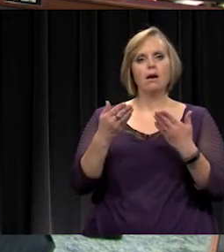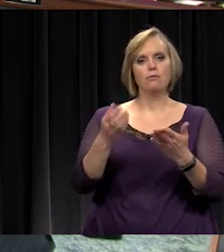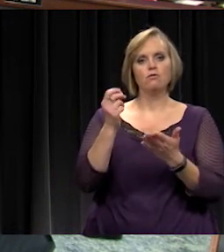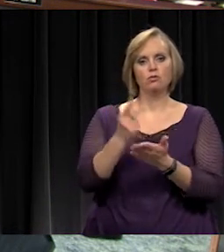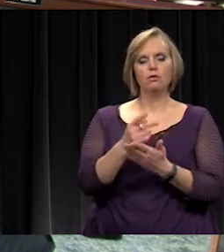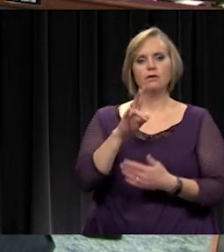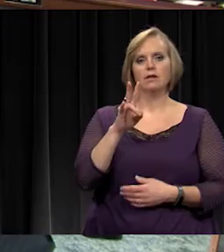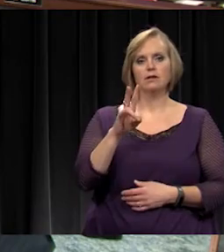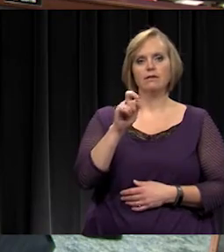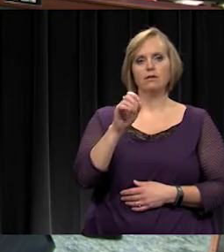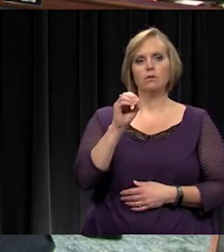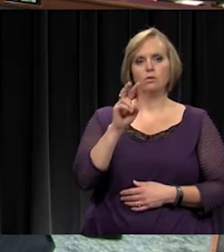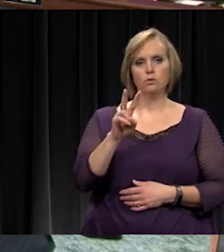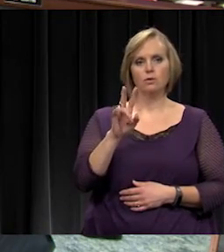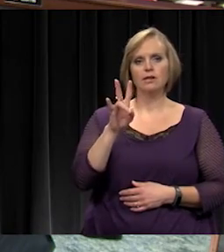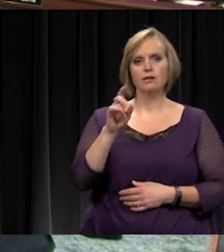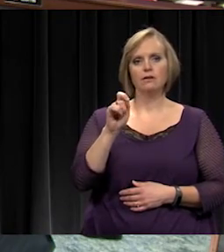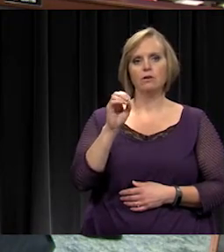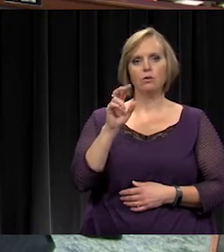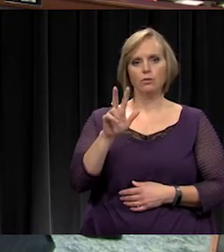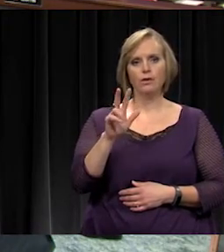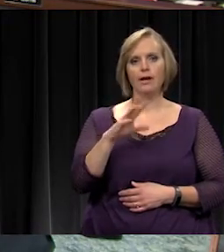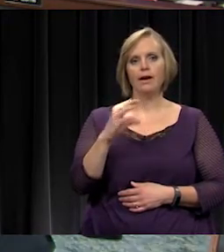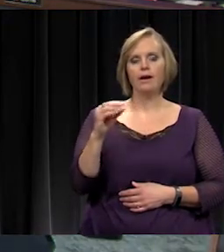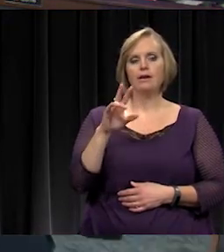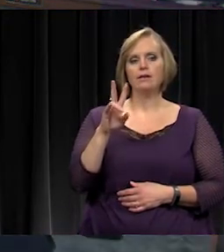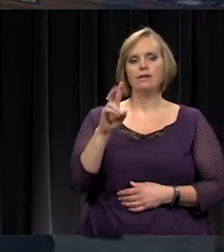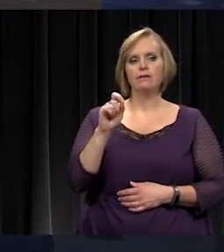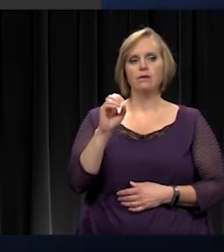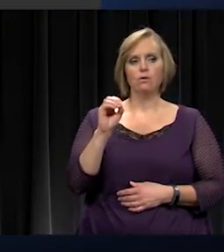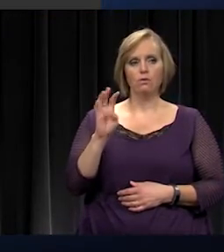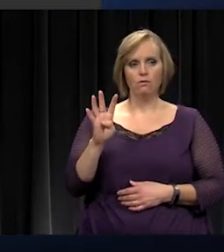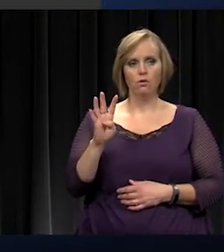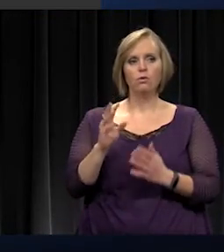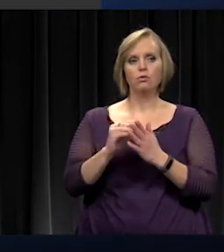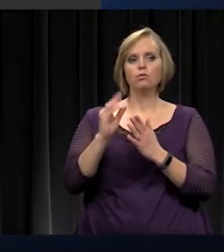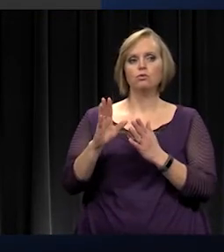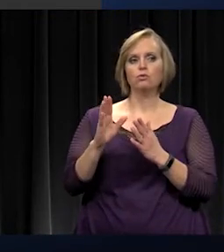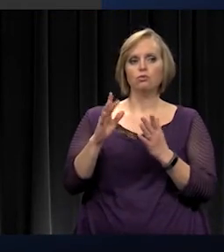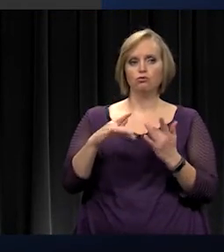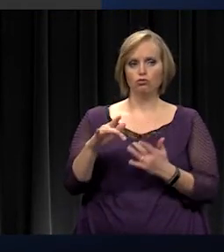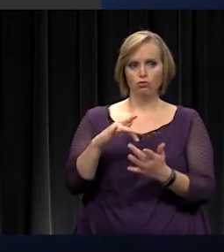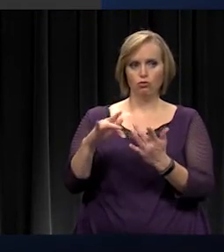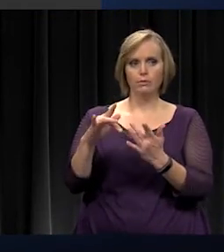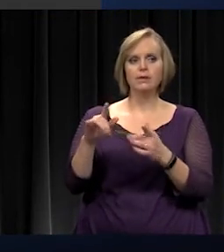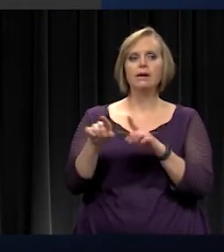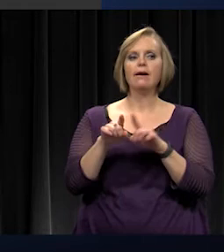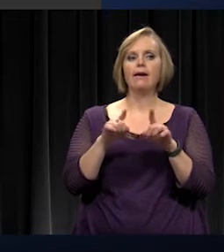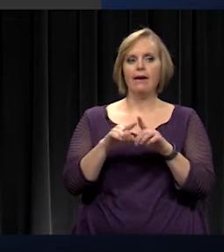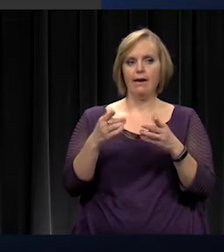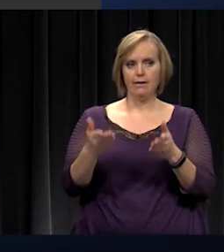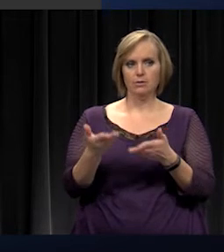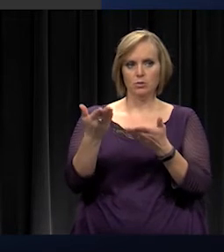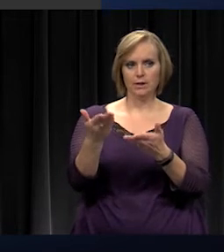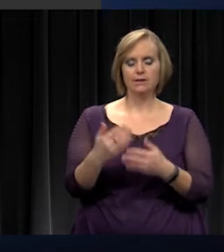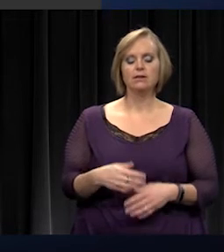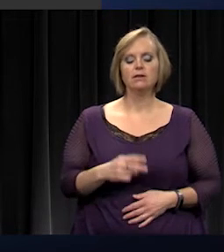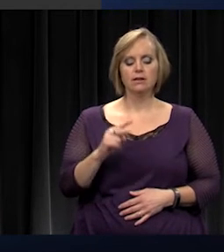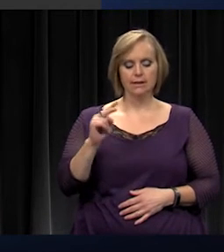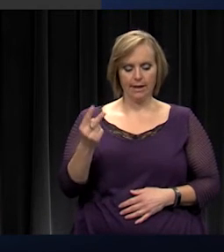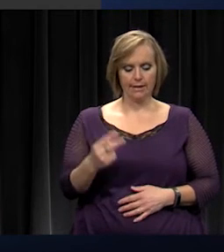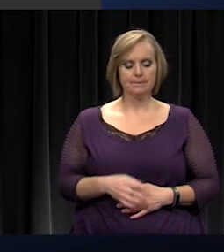.02, 7.03 and 7.04 student trips as presented. Second.